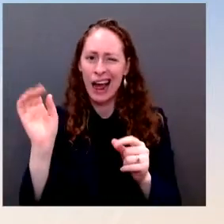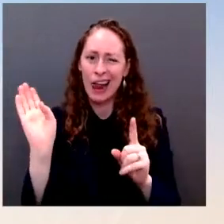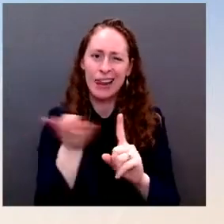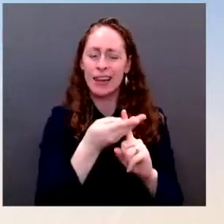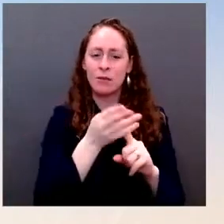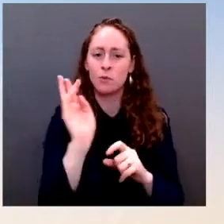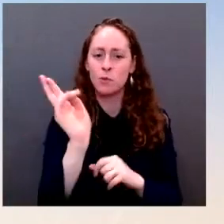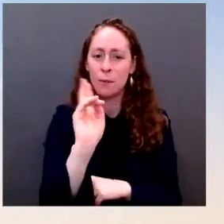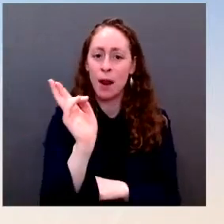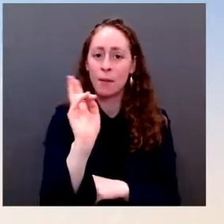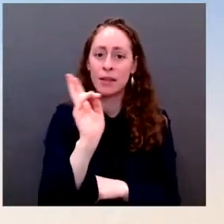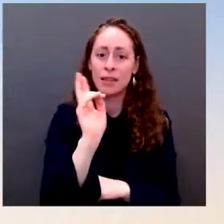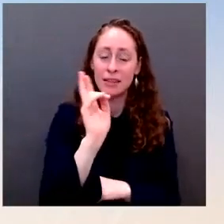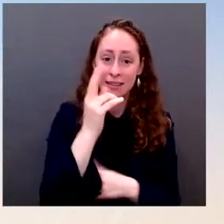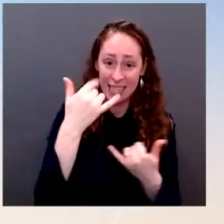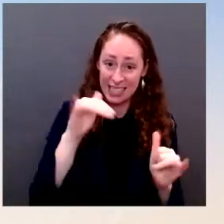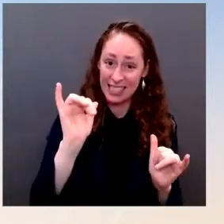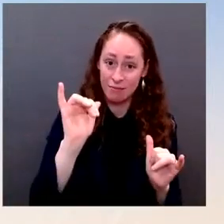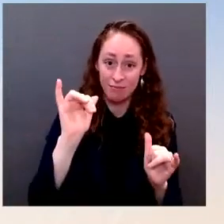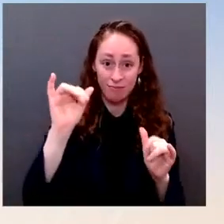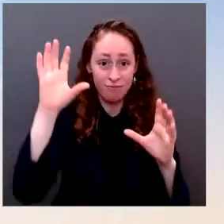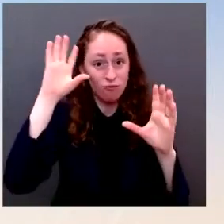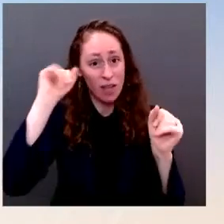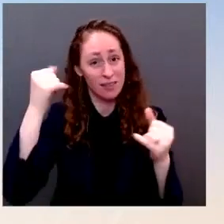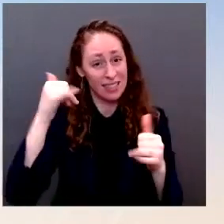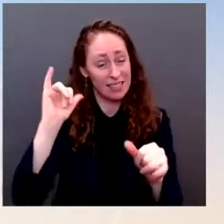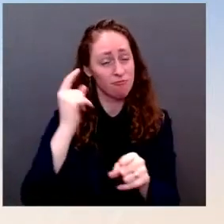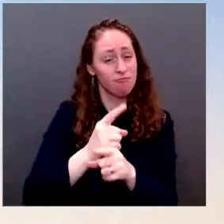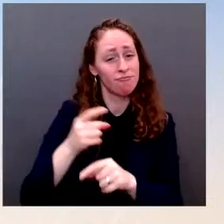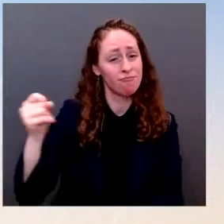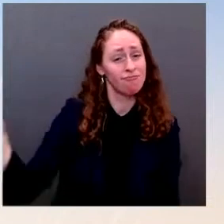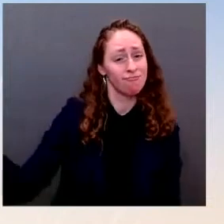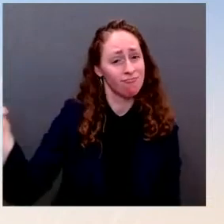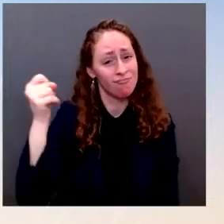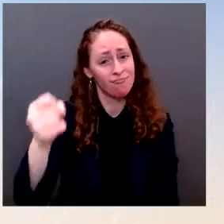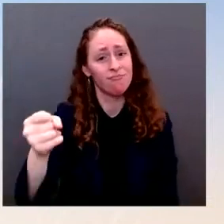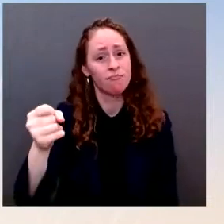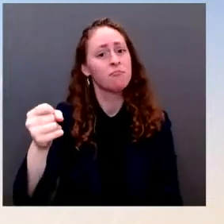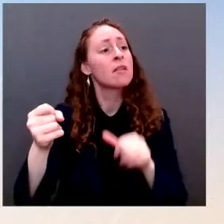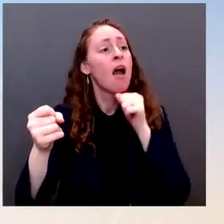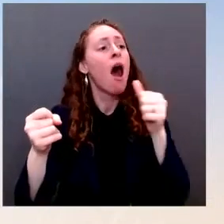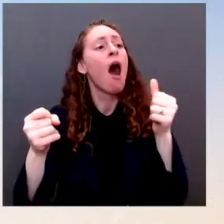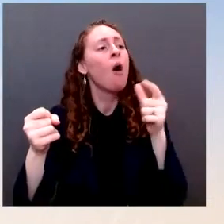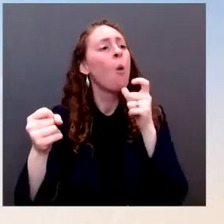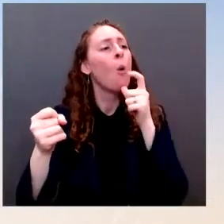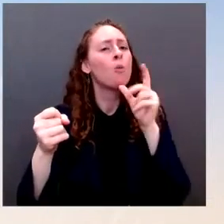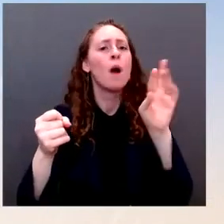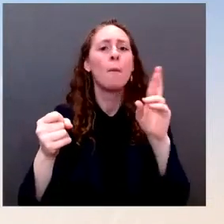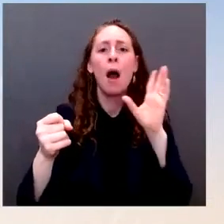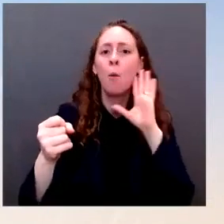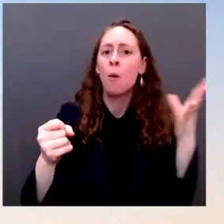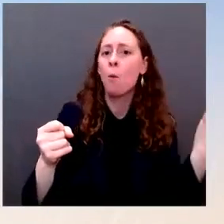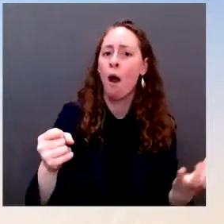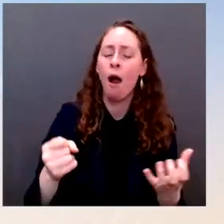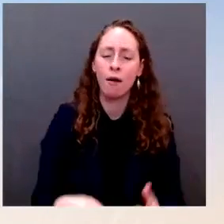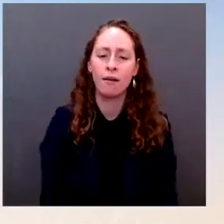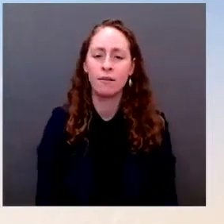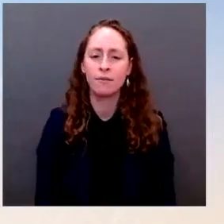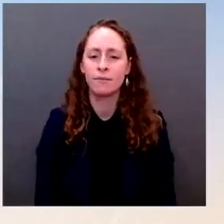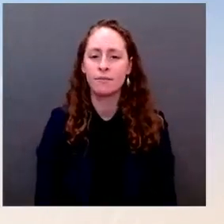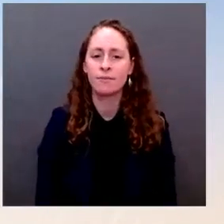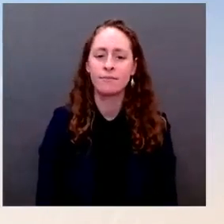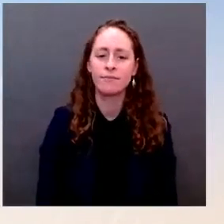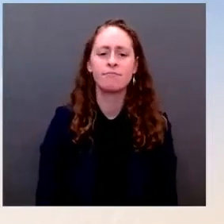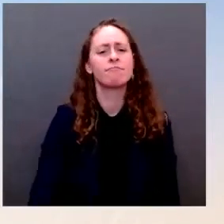that candidate can get? Ms. Yeah, but I would say it's important to note that the President's commitment, above all else, is to nominate a qualified